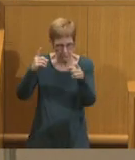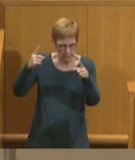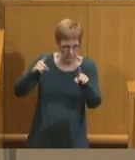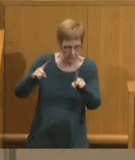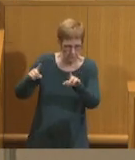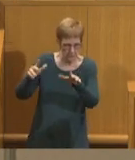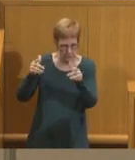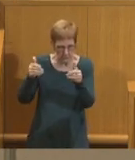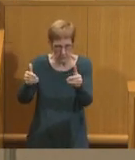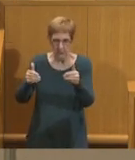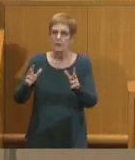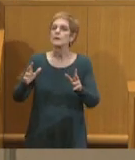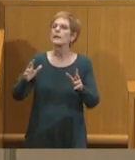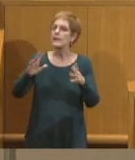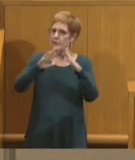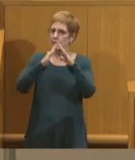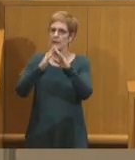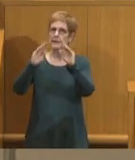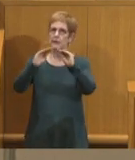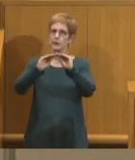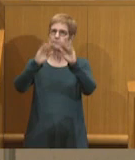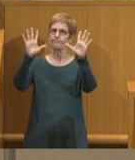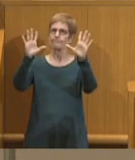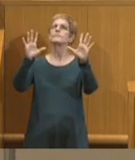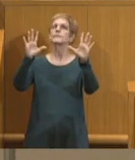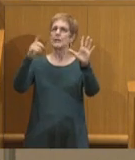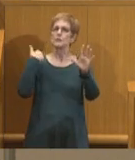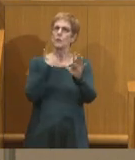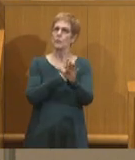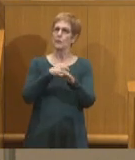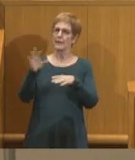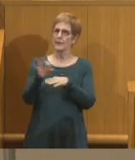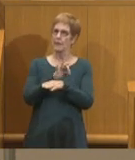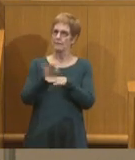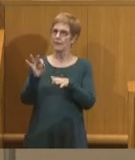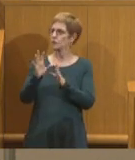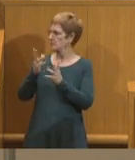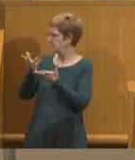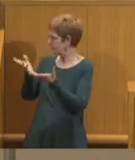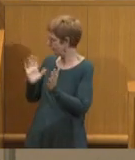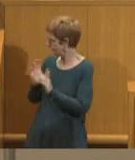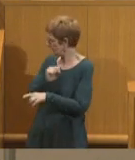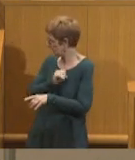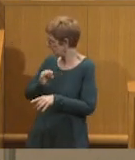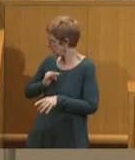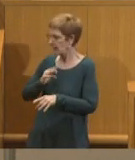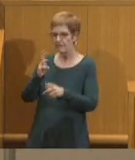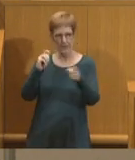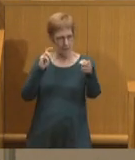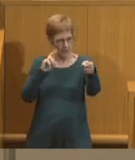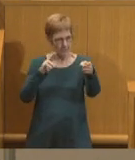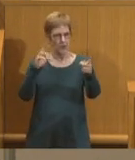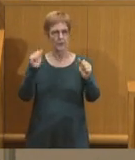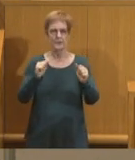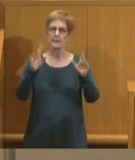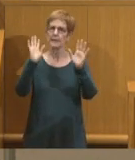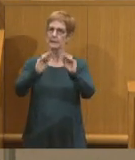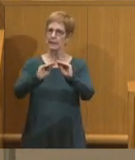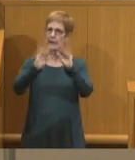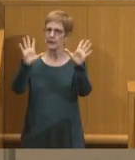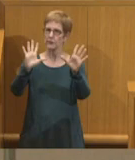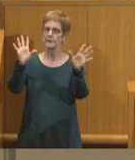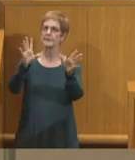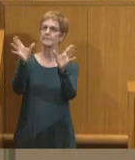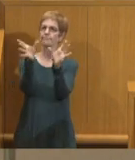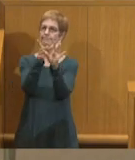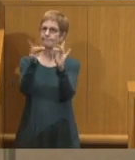set the clear position of the city so that our staff can operate efficiently and that the mayor can succinctly amplify our